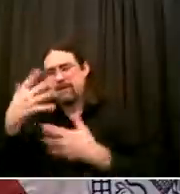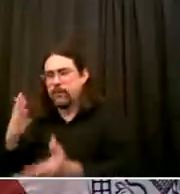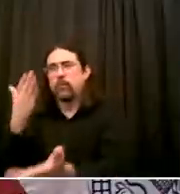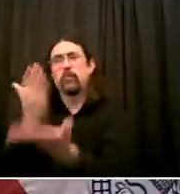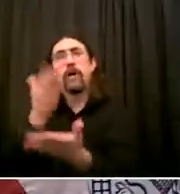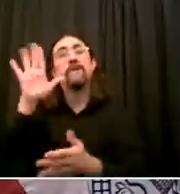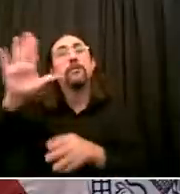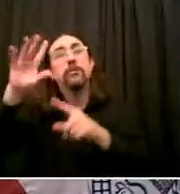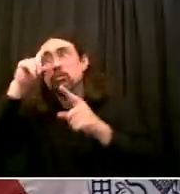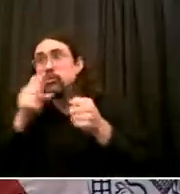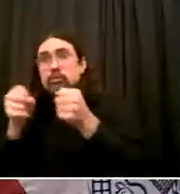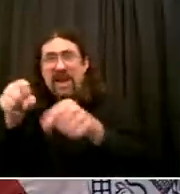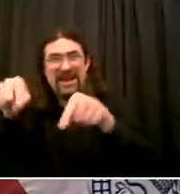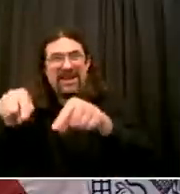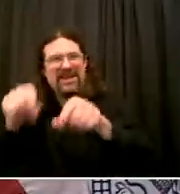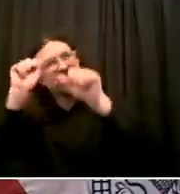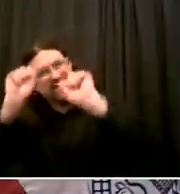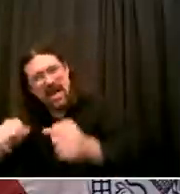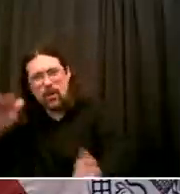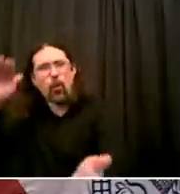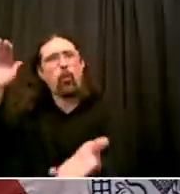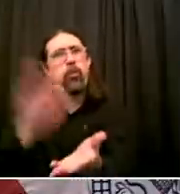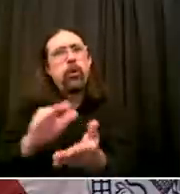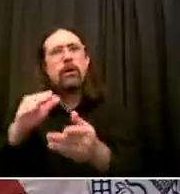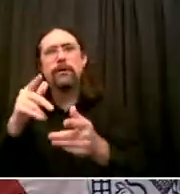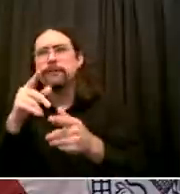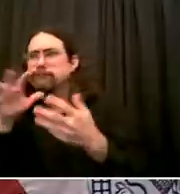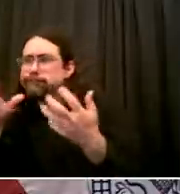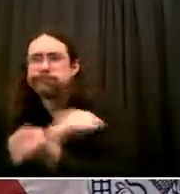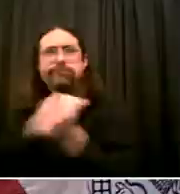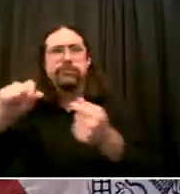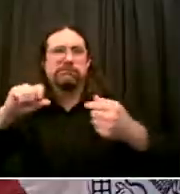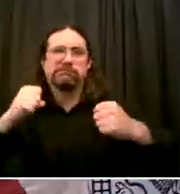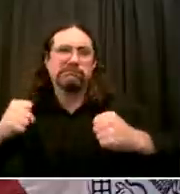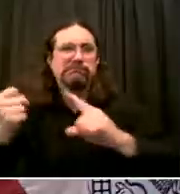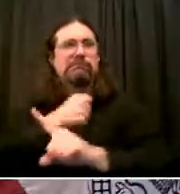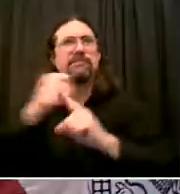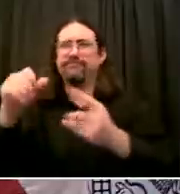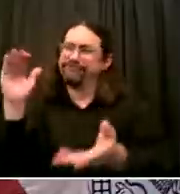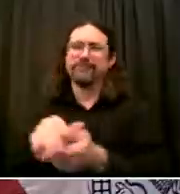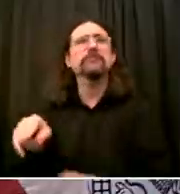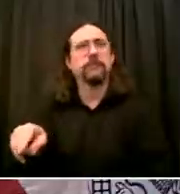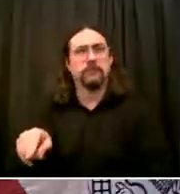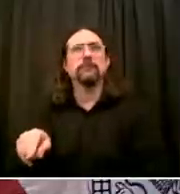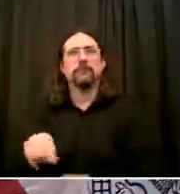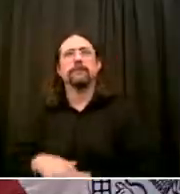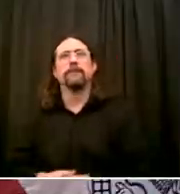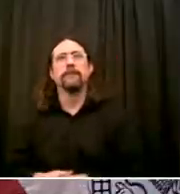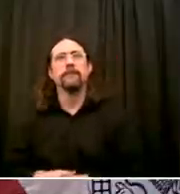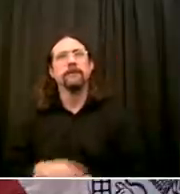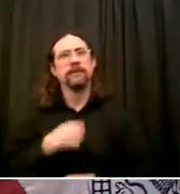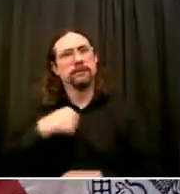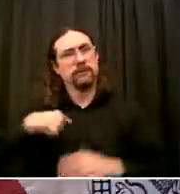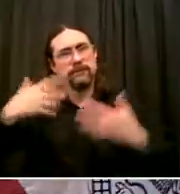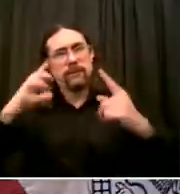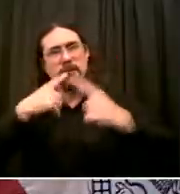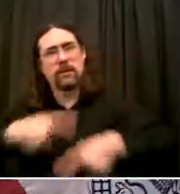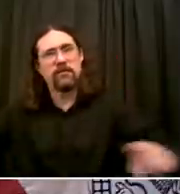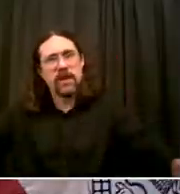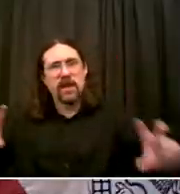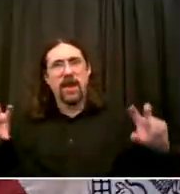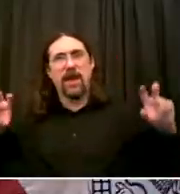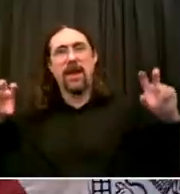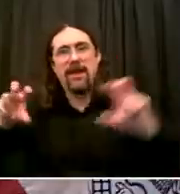into the crisis management system We'll be doing a lot more of that going forward because I really think this is one of the most elemental ways we stop gun